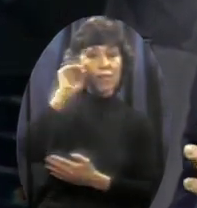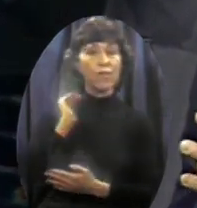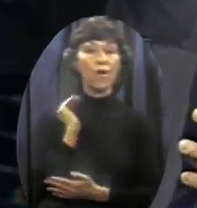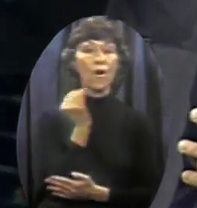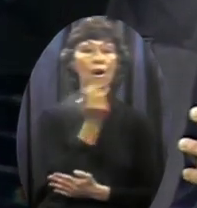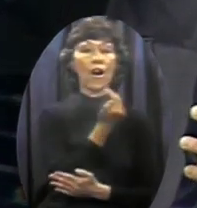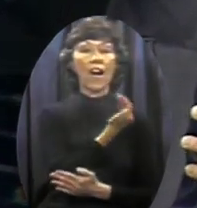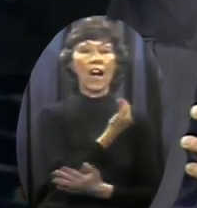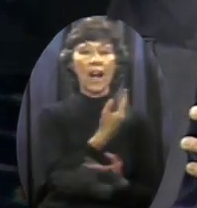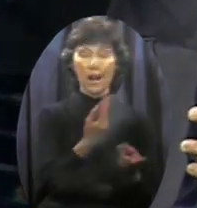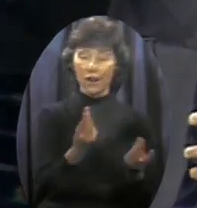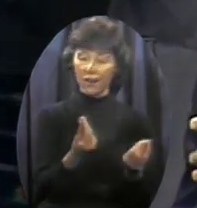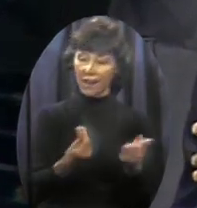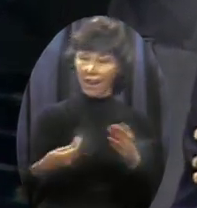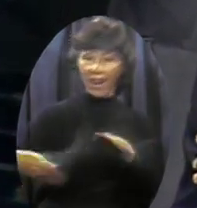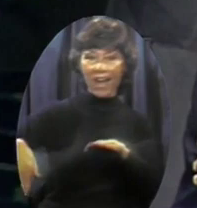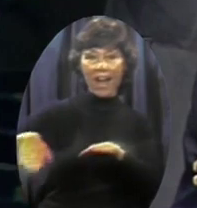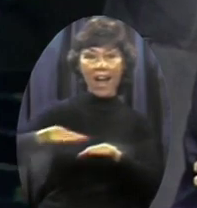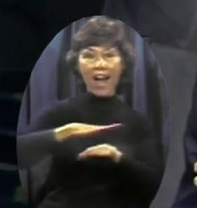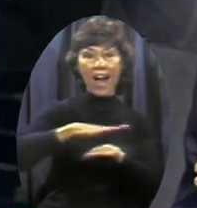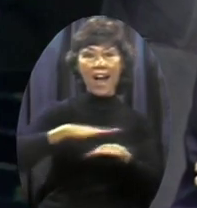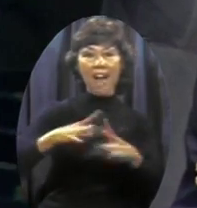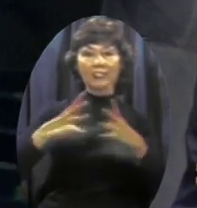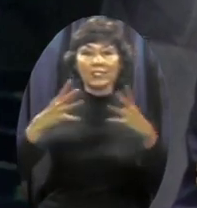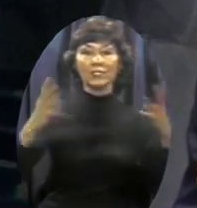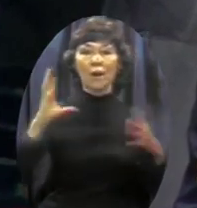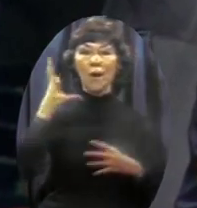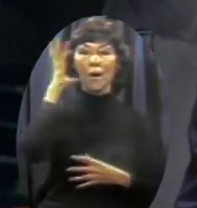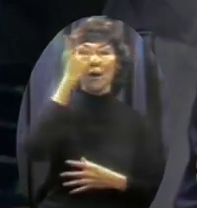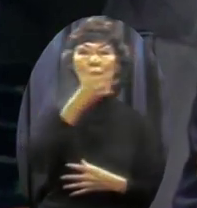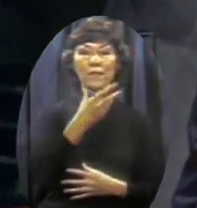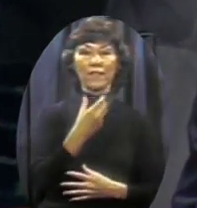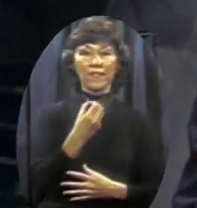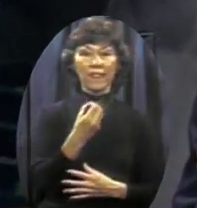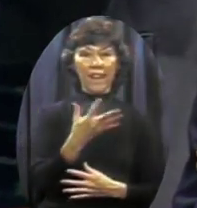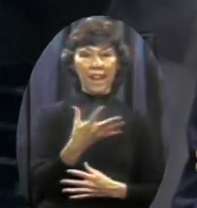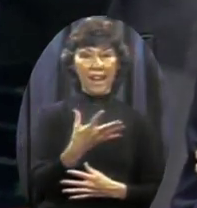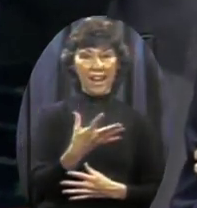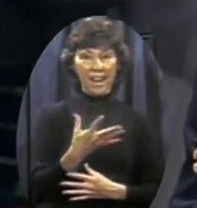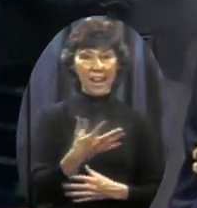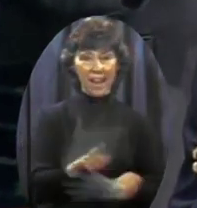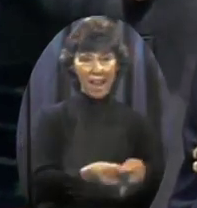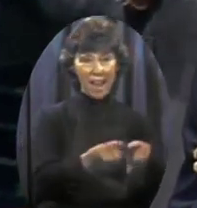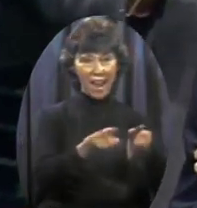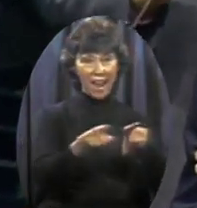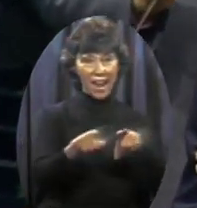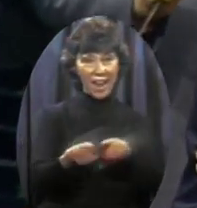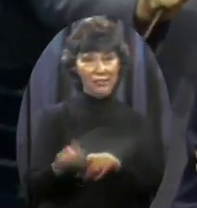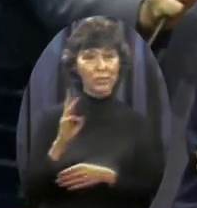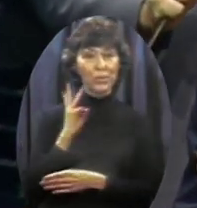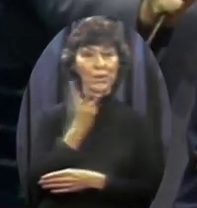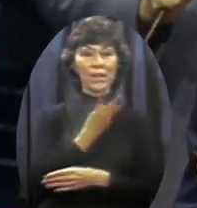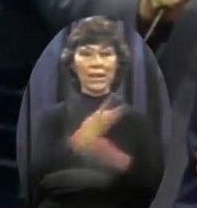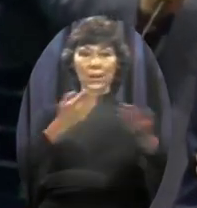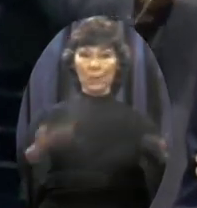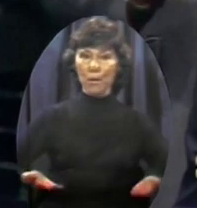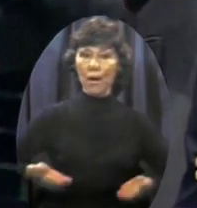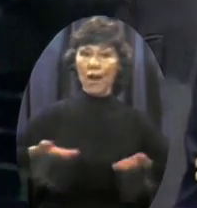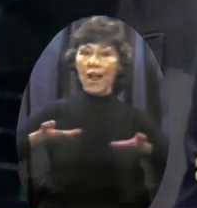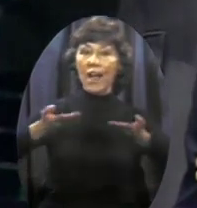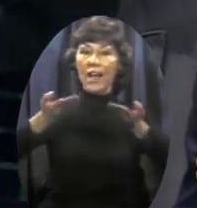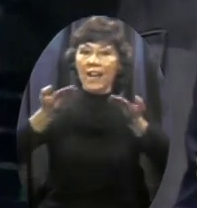land so fair As we raise our